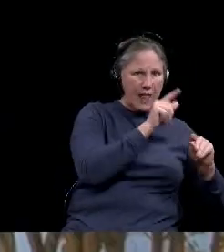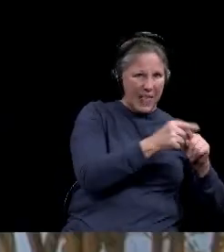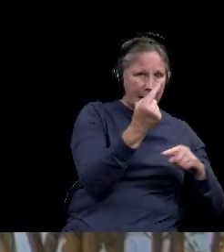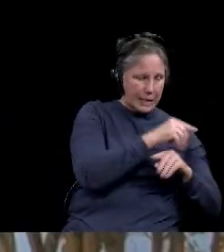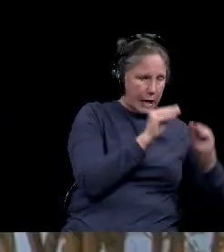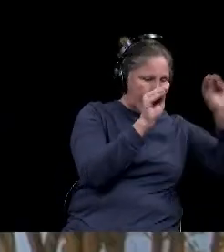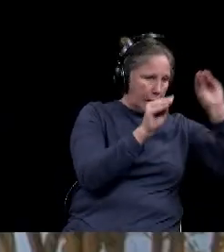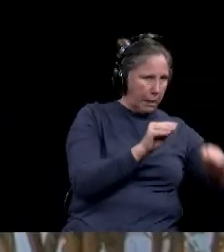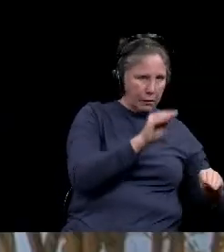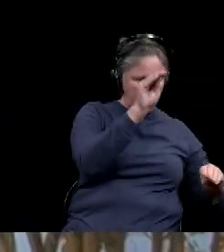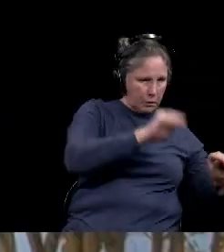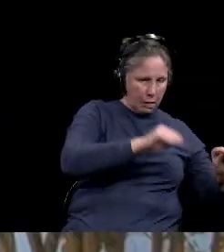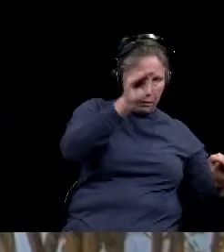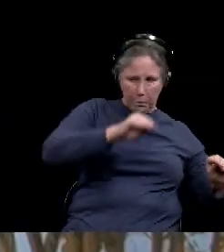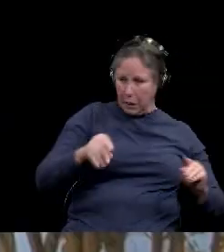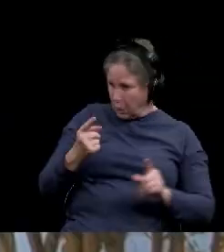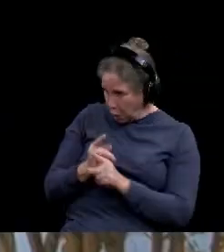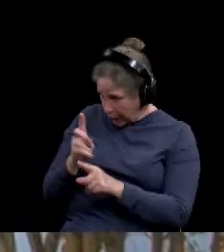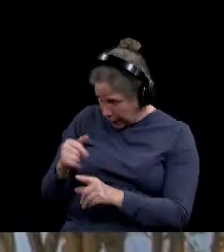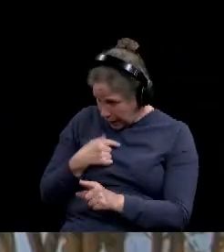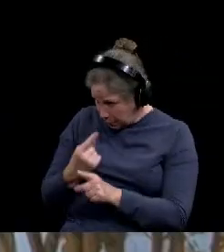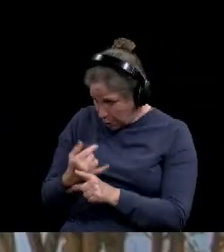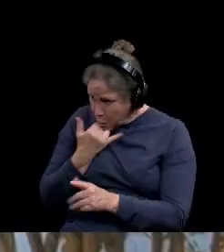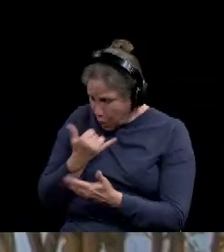uh, the tests were administered. Is that correct, Kelly?